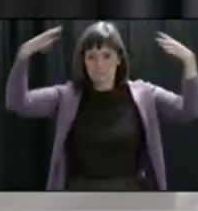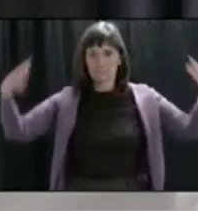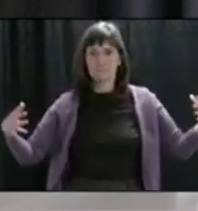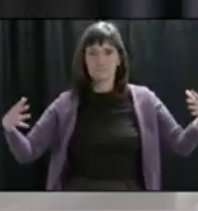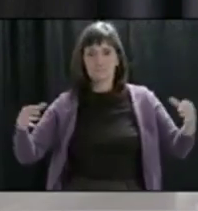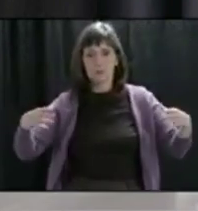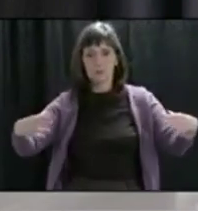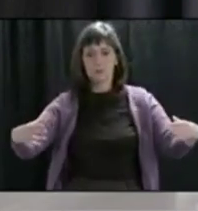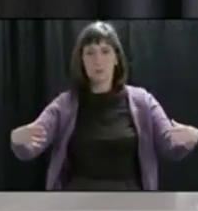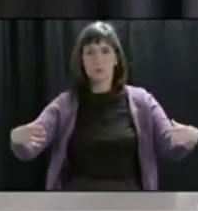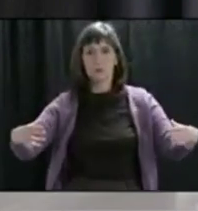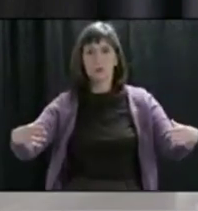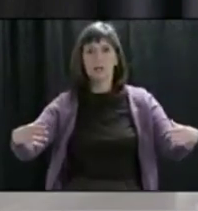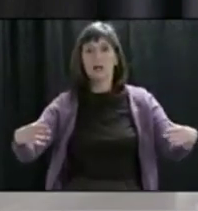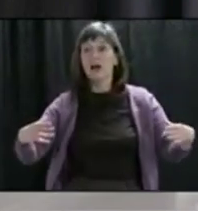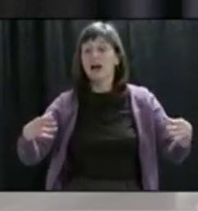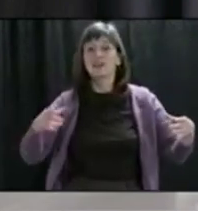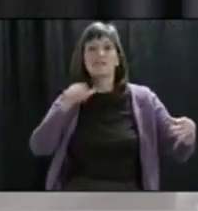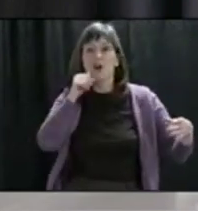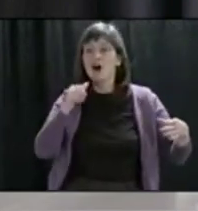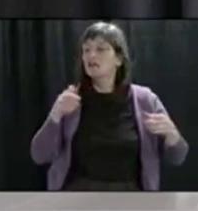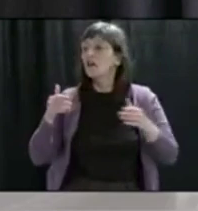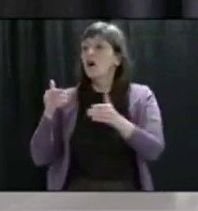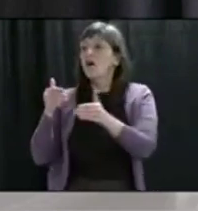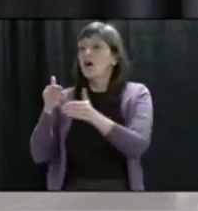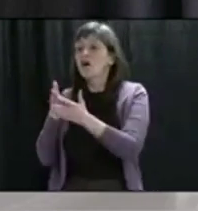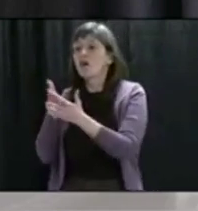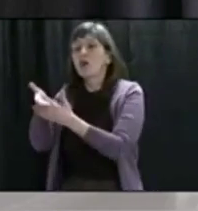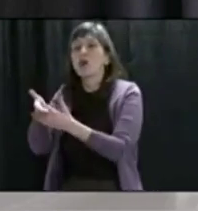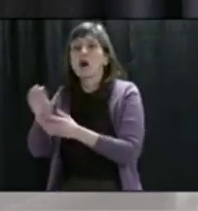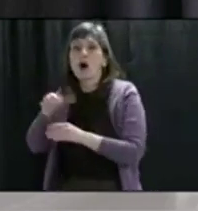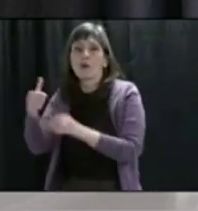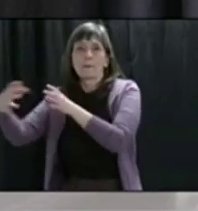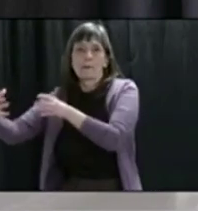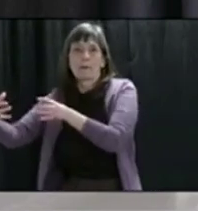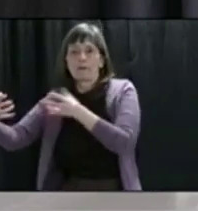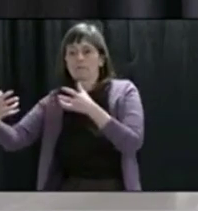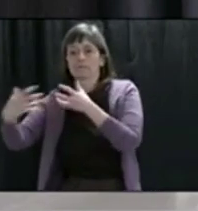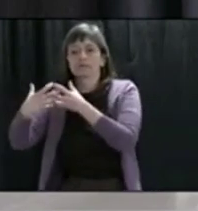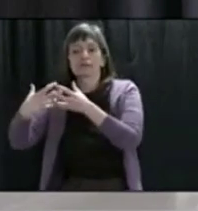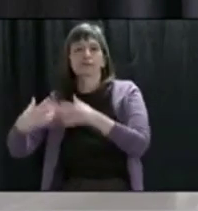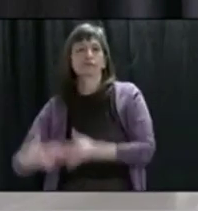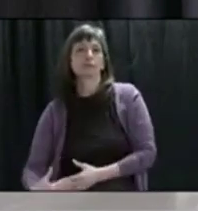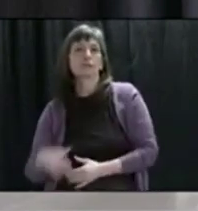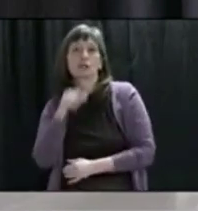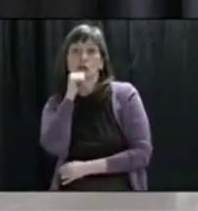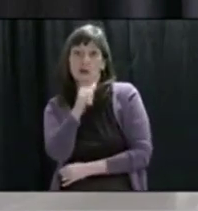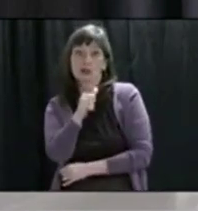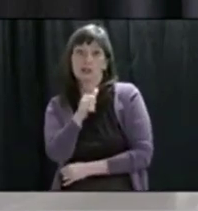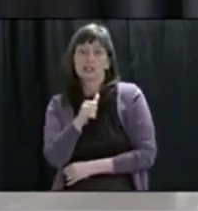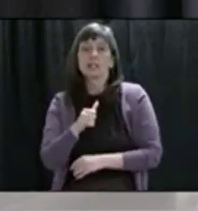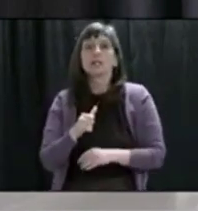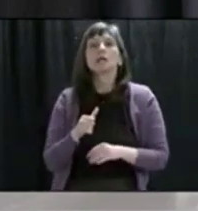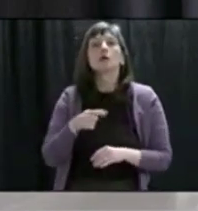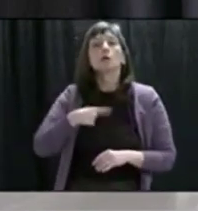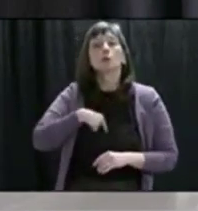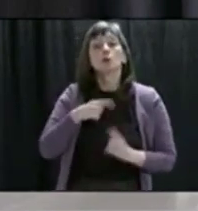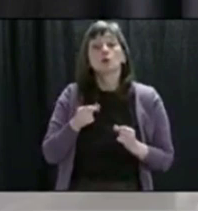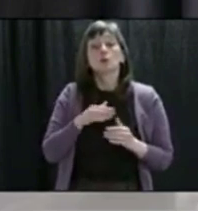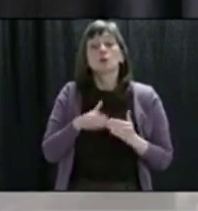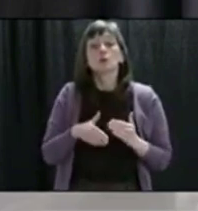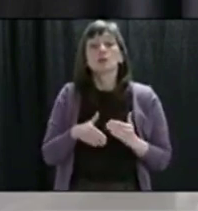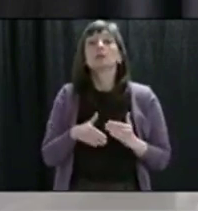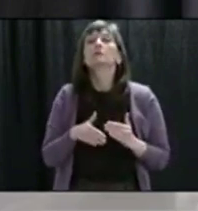don't burst anyone else's. What we do this weekend will determine what happens to us and our loved ones